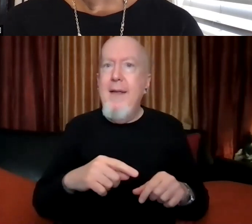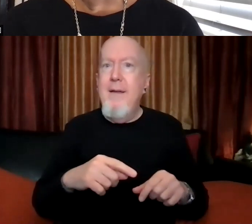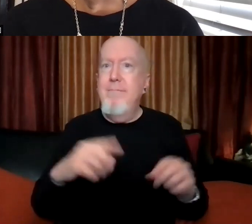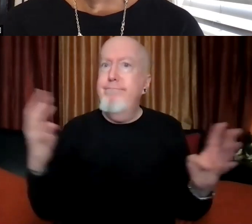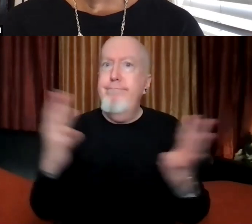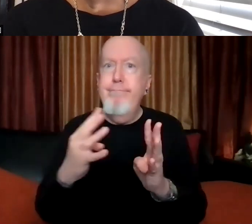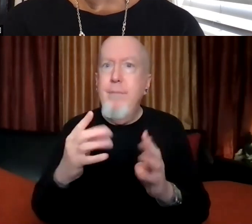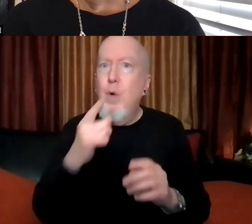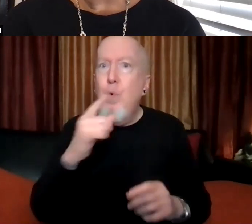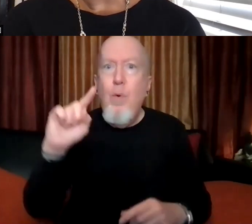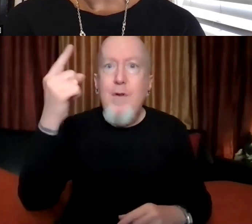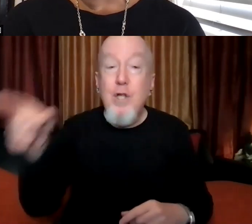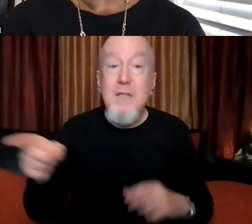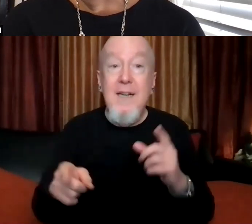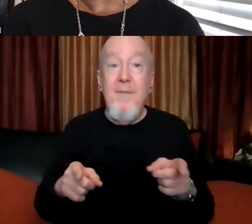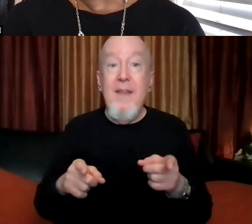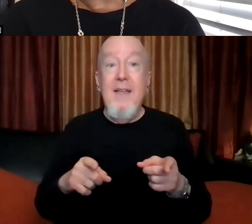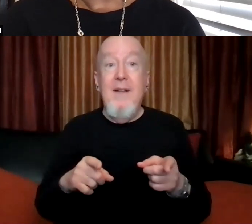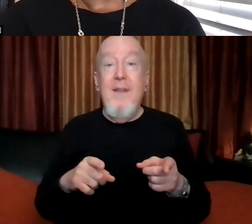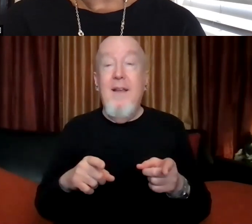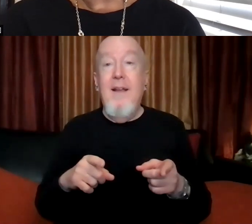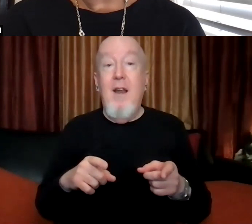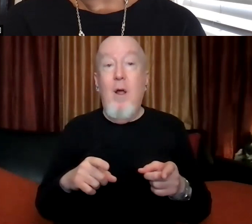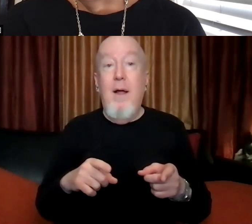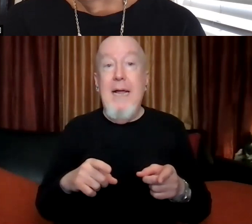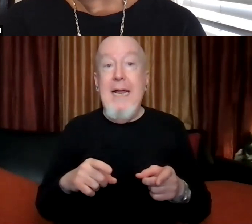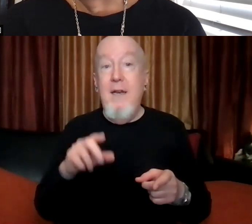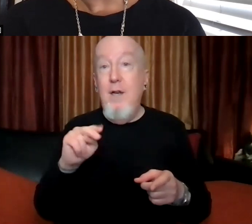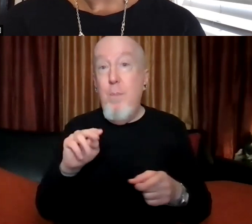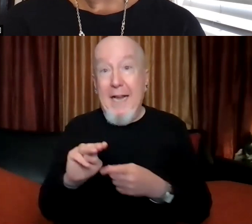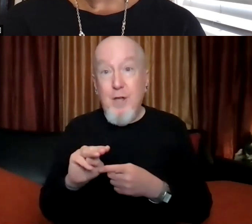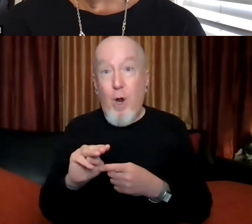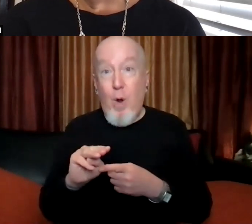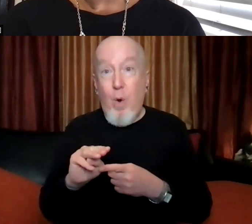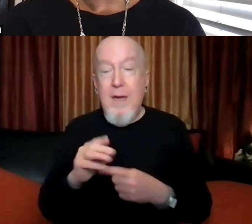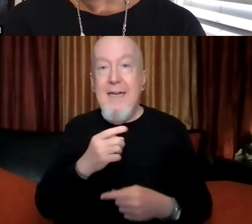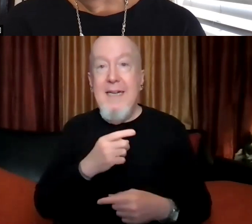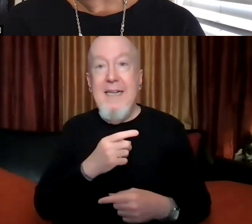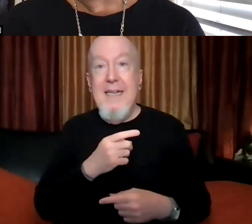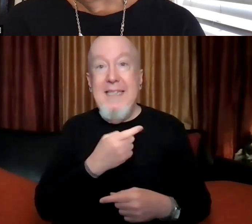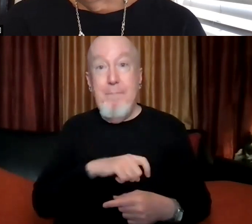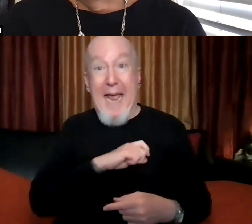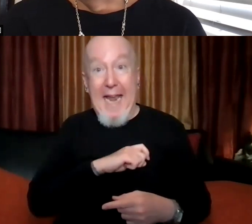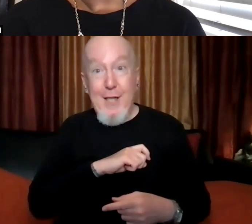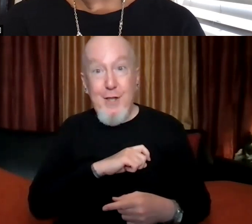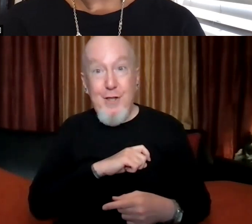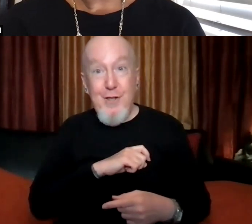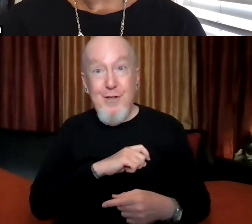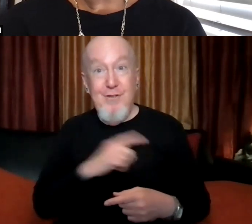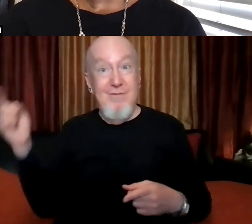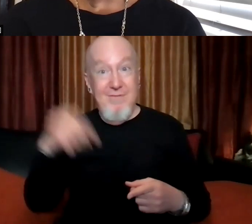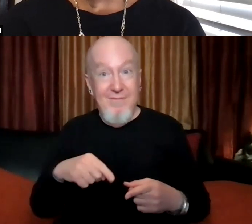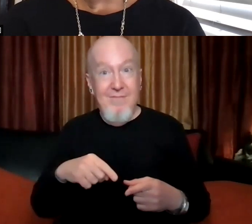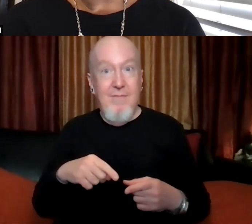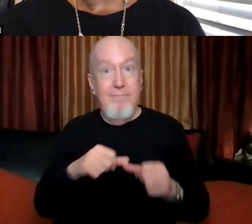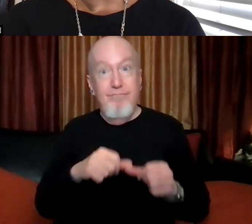Mexico where my tribe is located, it was the Spanish for over 200 years before the American period. And people